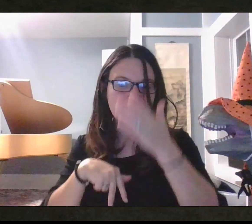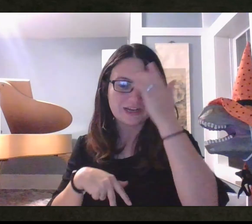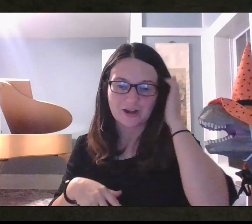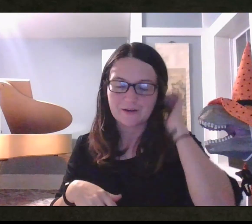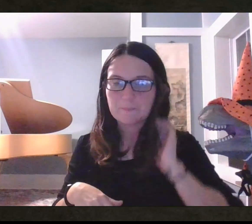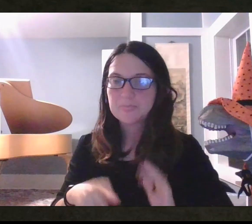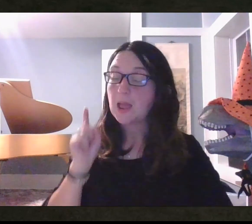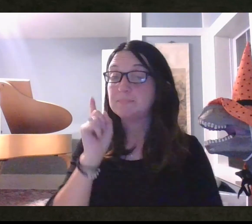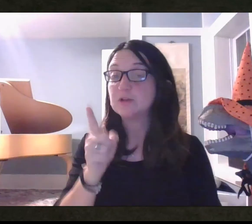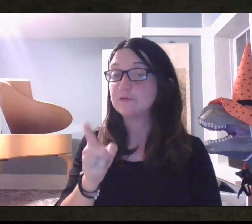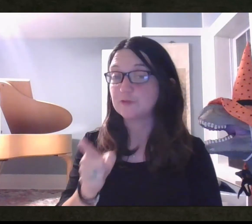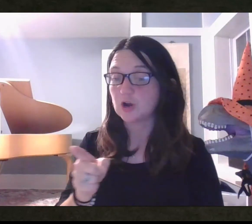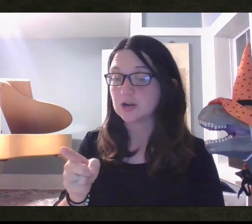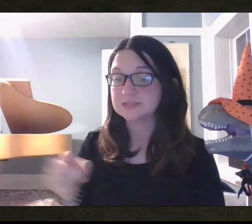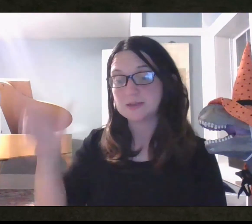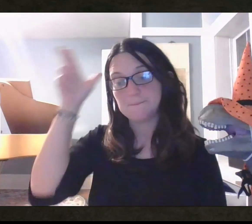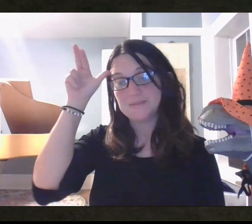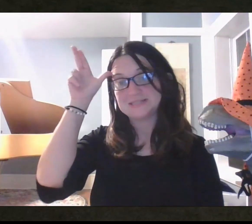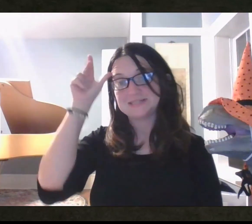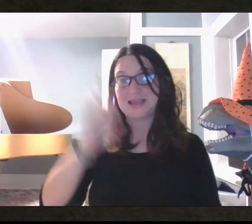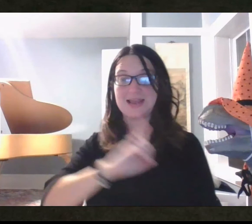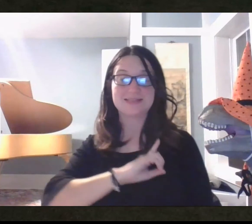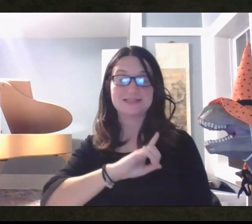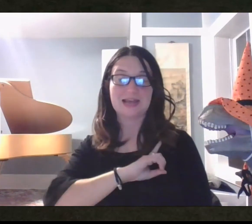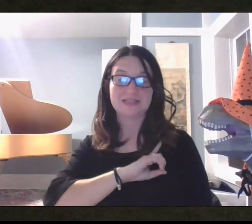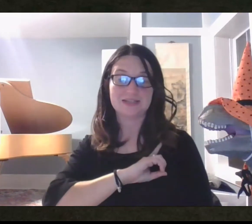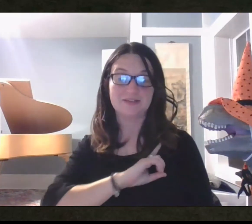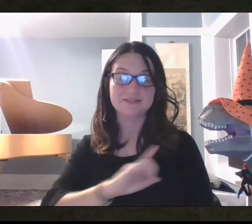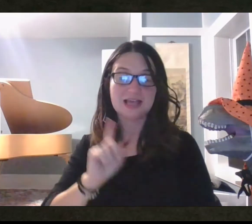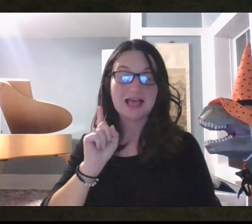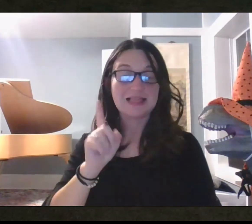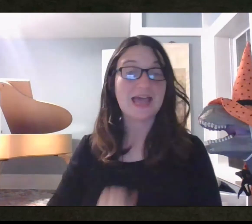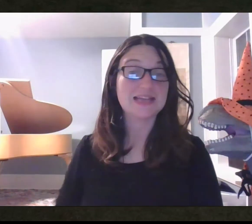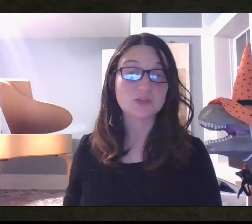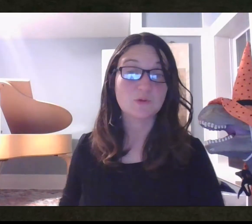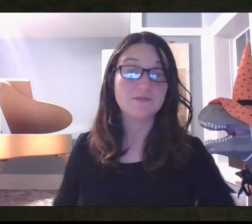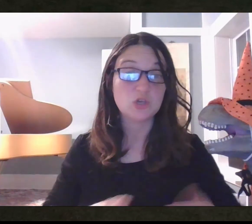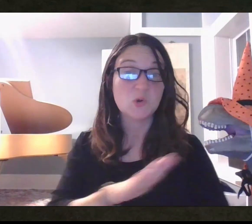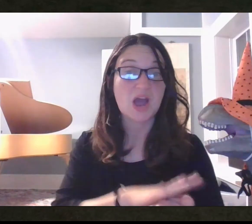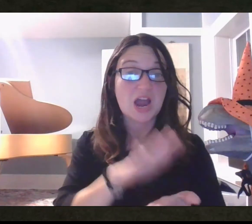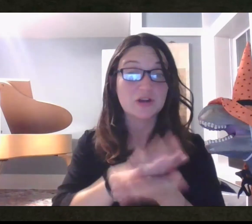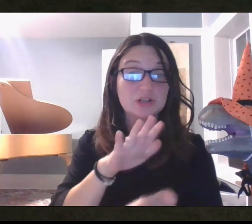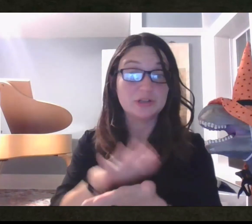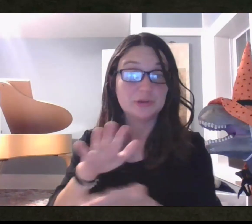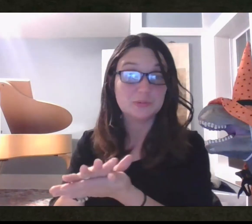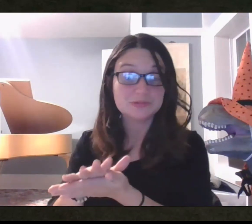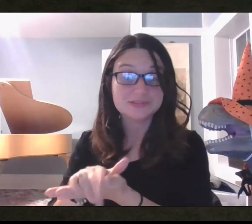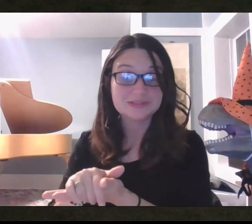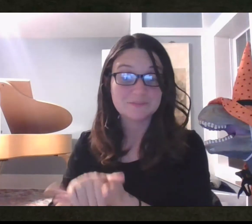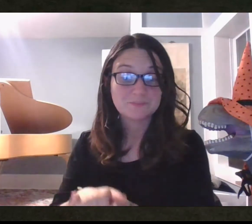reader. But first, Mustang Detectives, let's review our